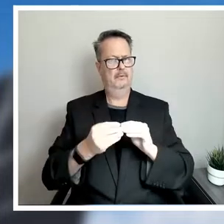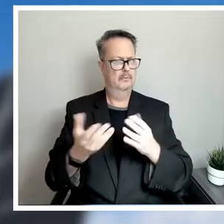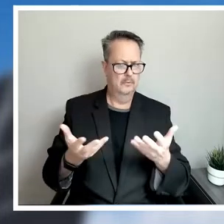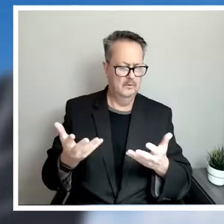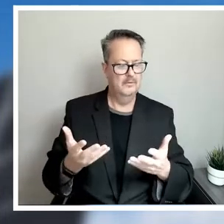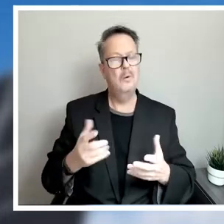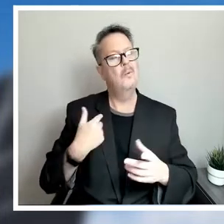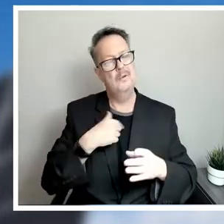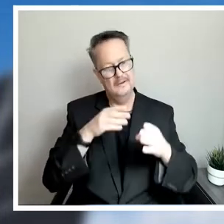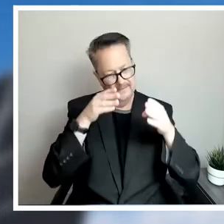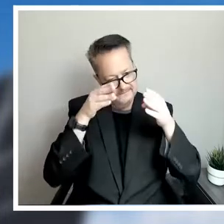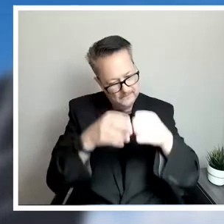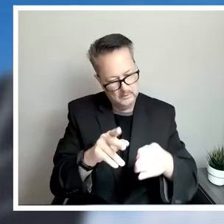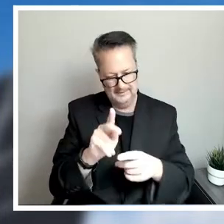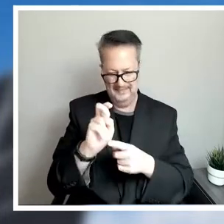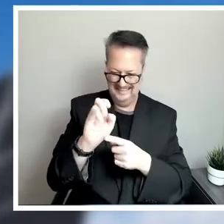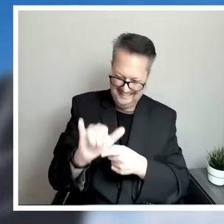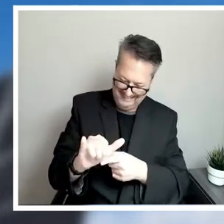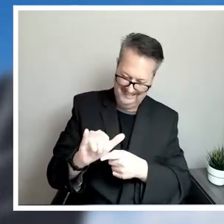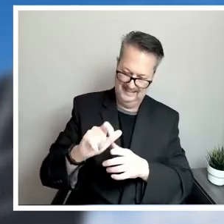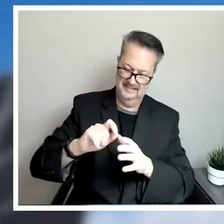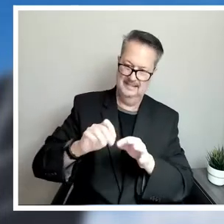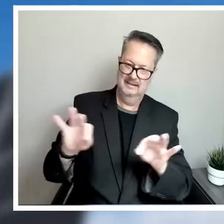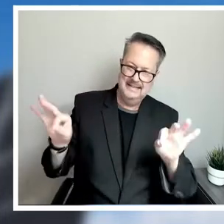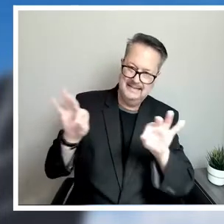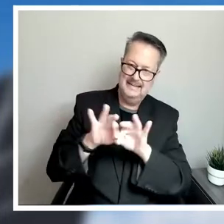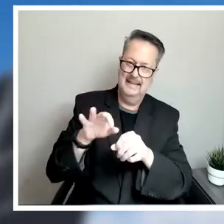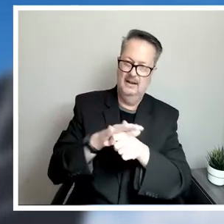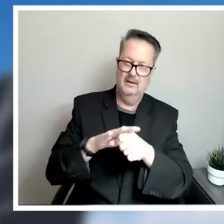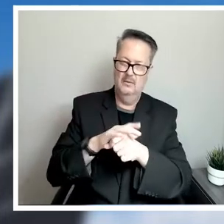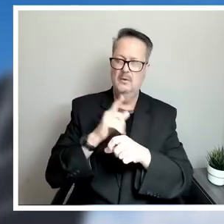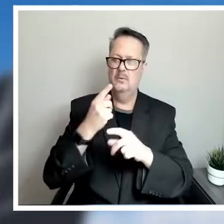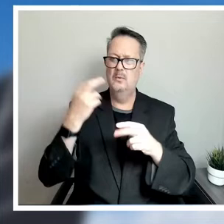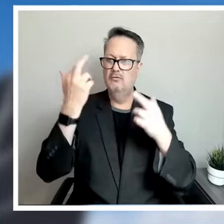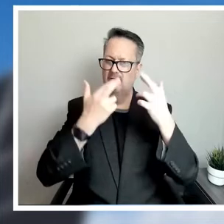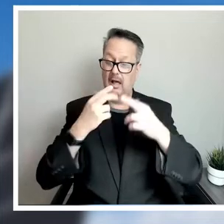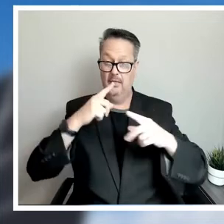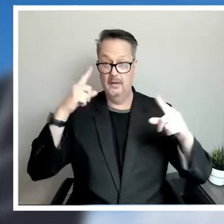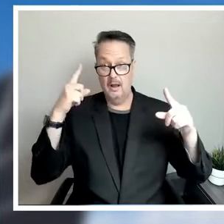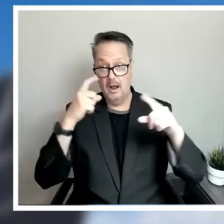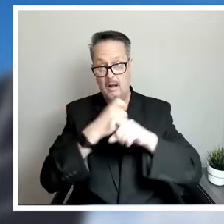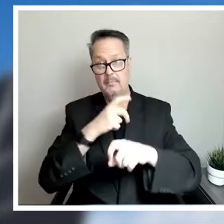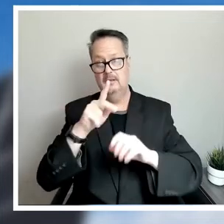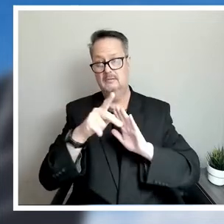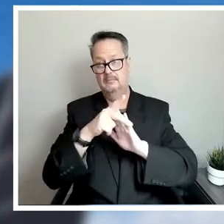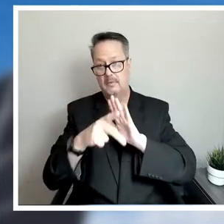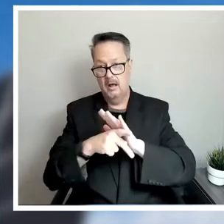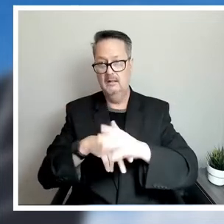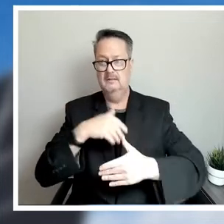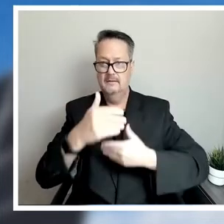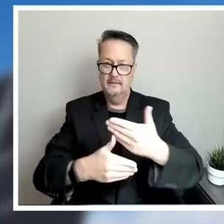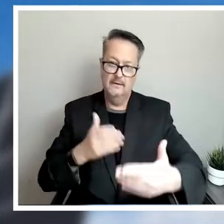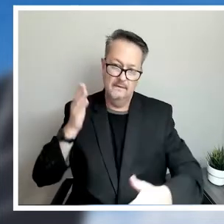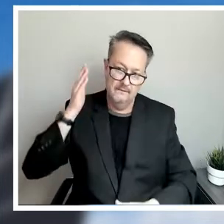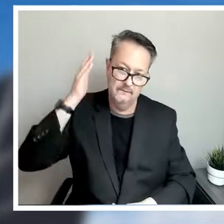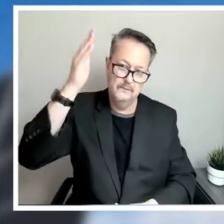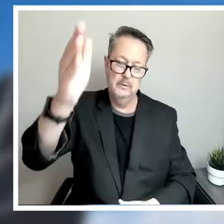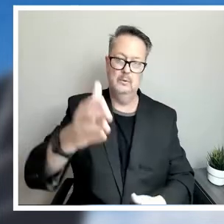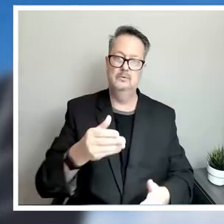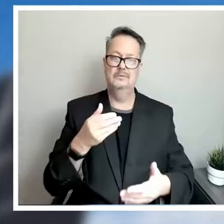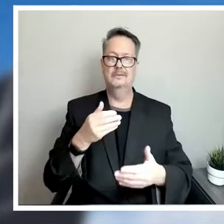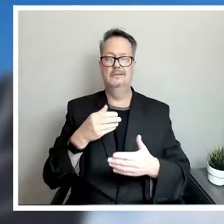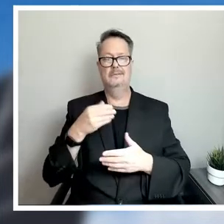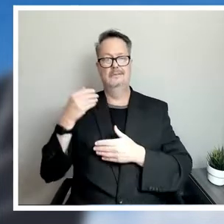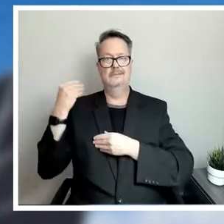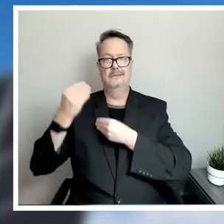of the key areas right in front of us and recognizing that a lot of the complex policy issues that we've got to address, future generation, rate design, equity issues,